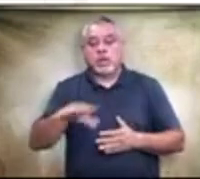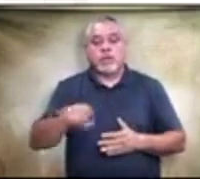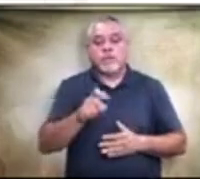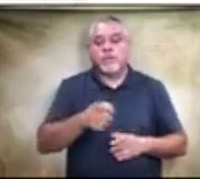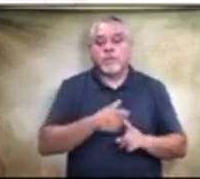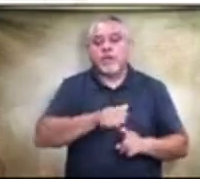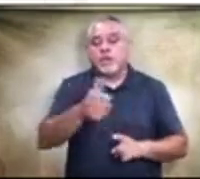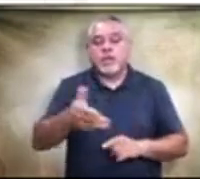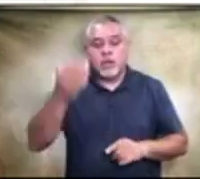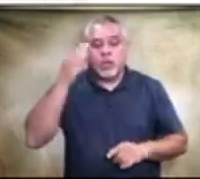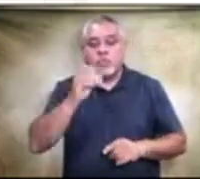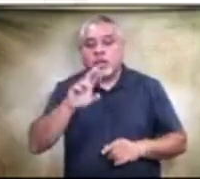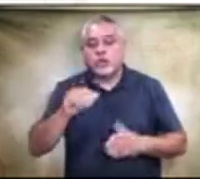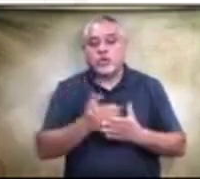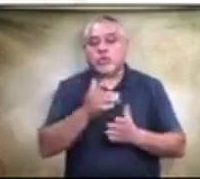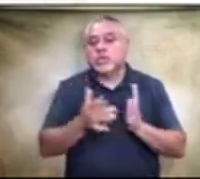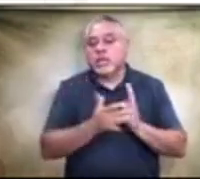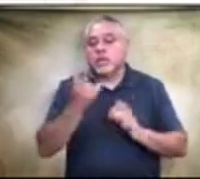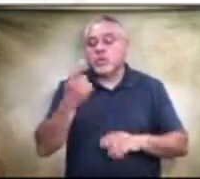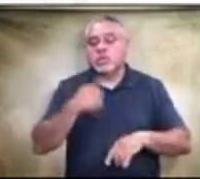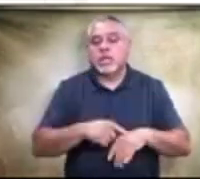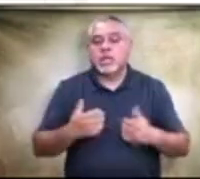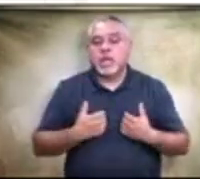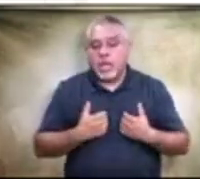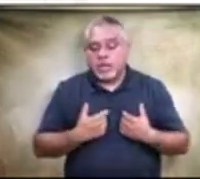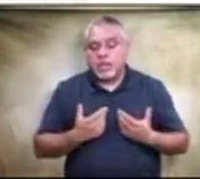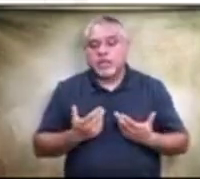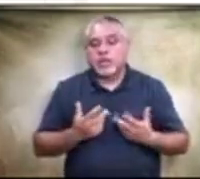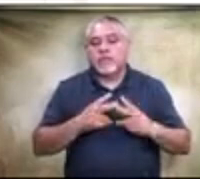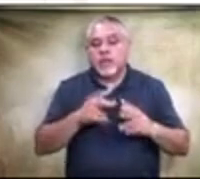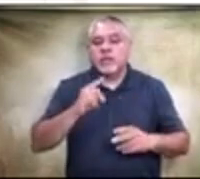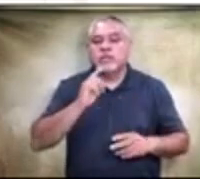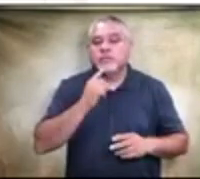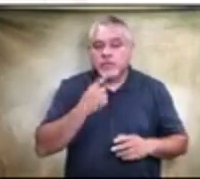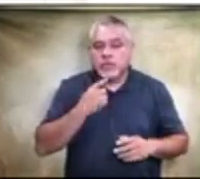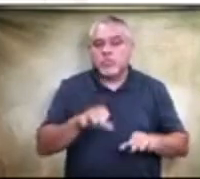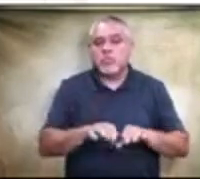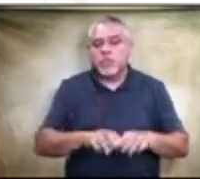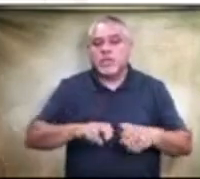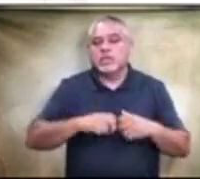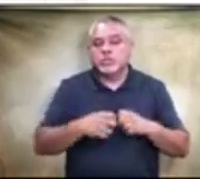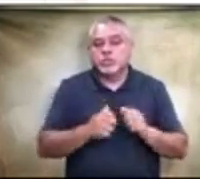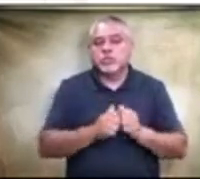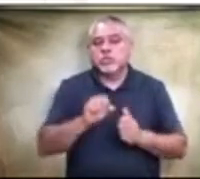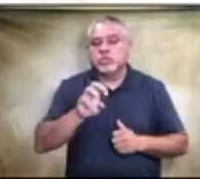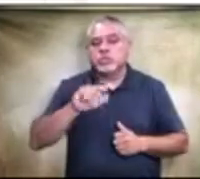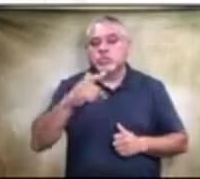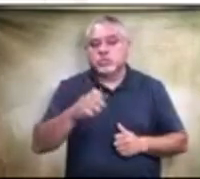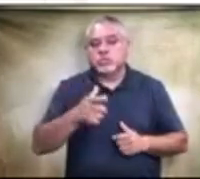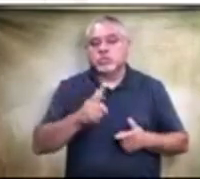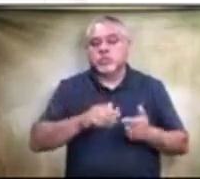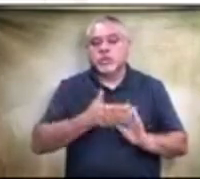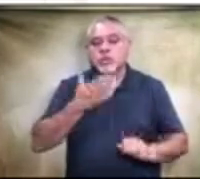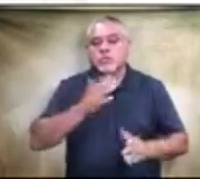main or new tech at one point had a very severe plumbing issue with sewage when it got hot. So I want